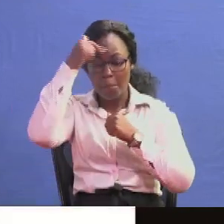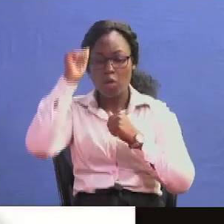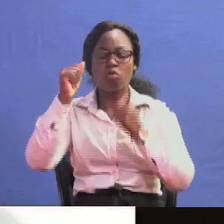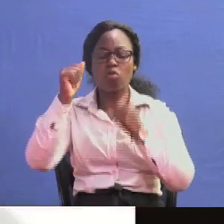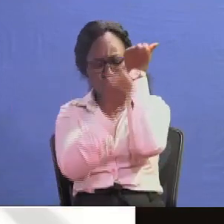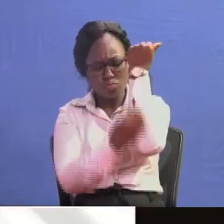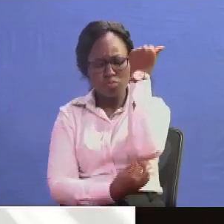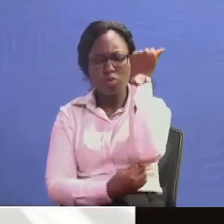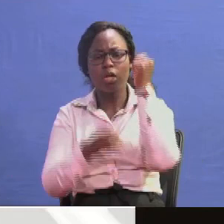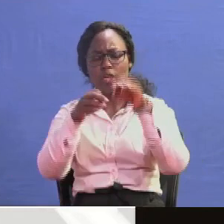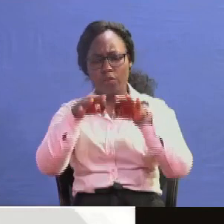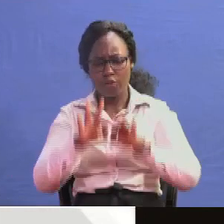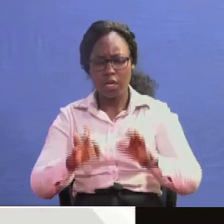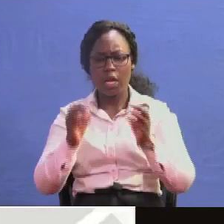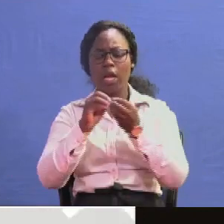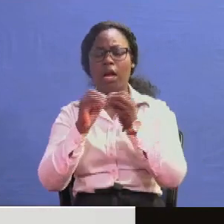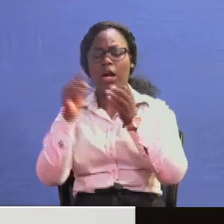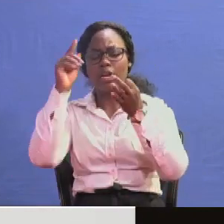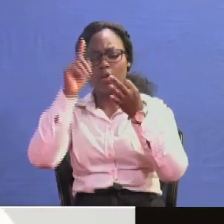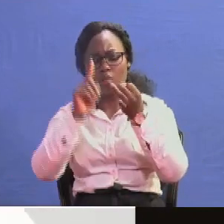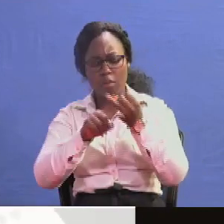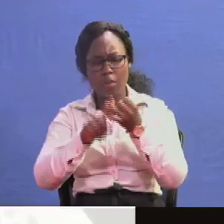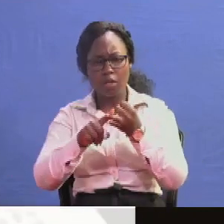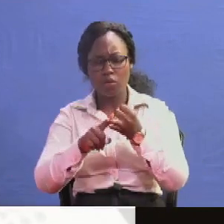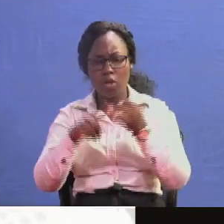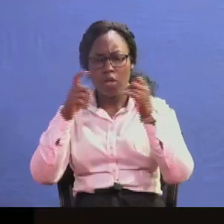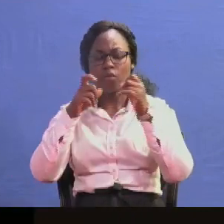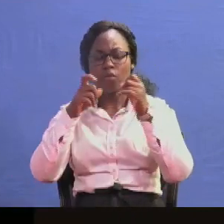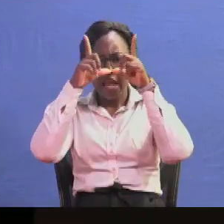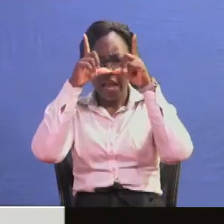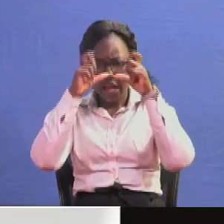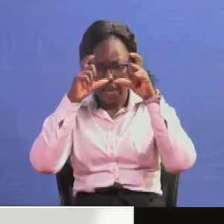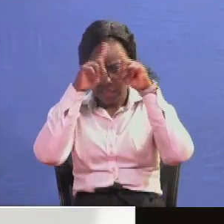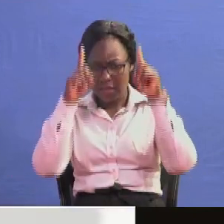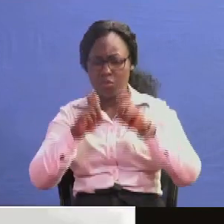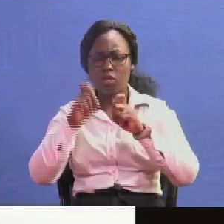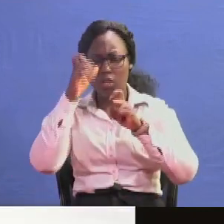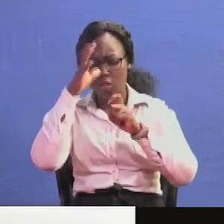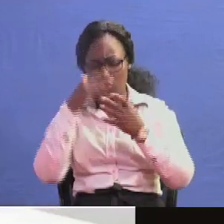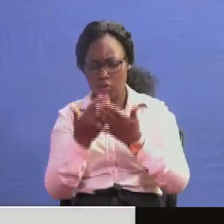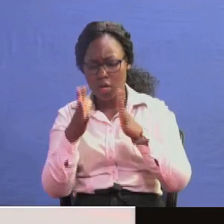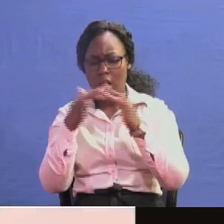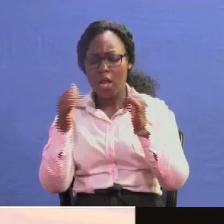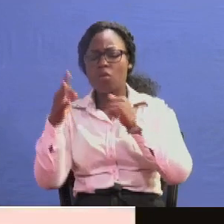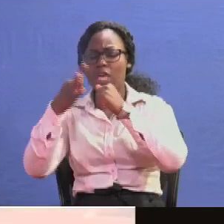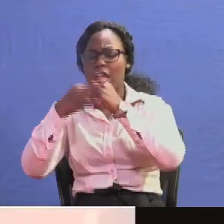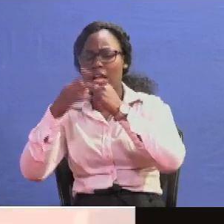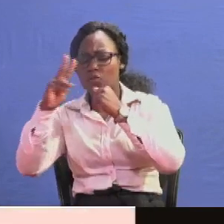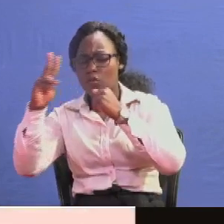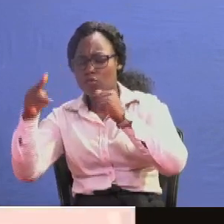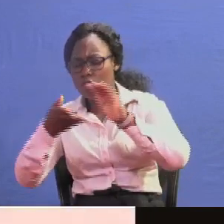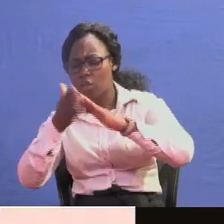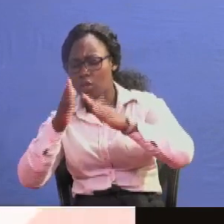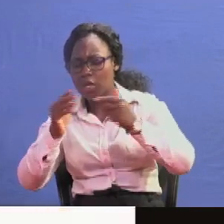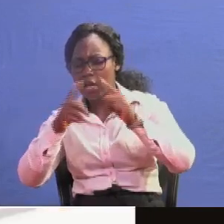funded number two is the examination manipulation at one point 844 became an exam